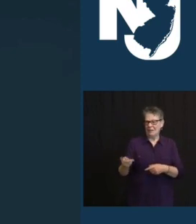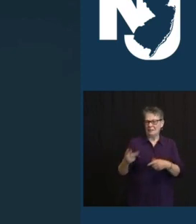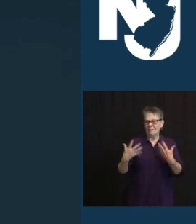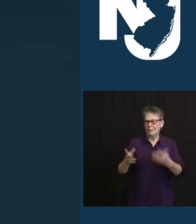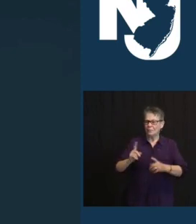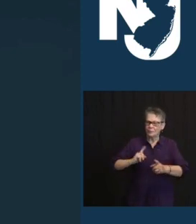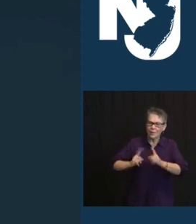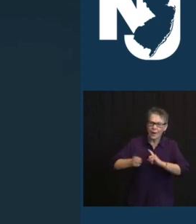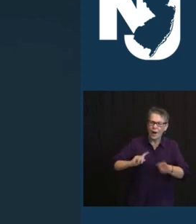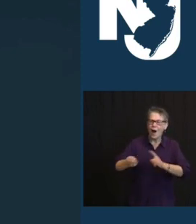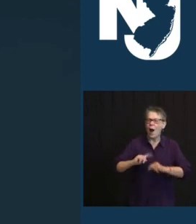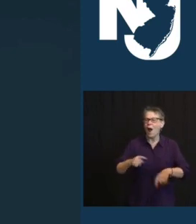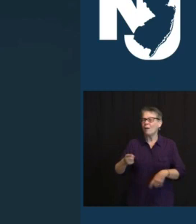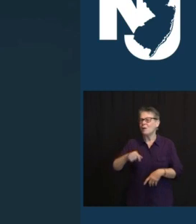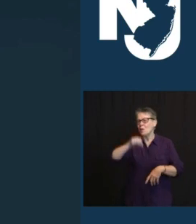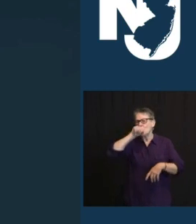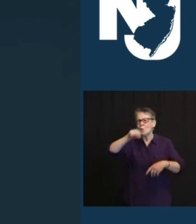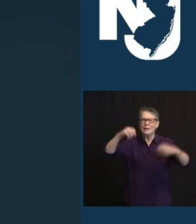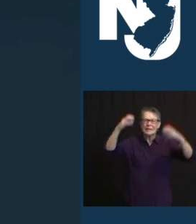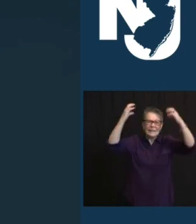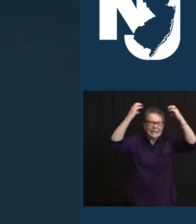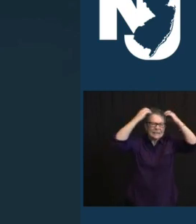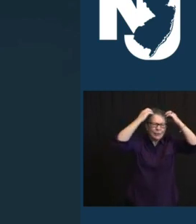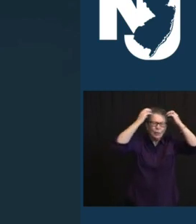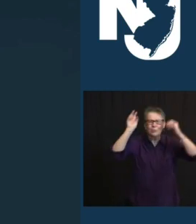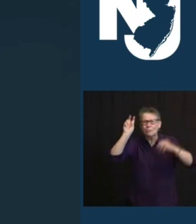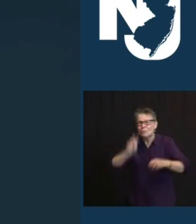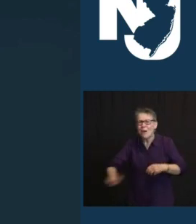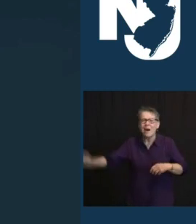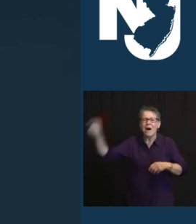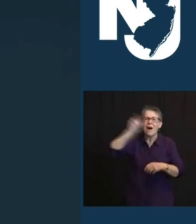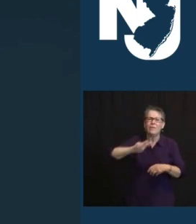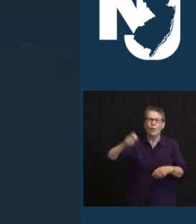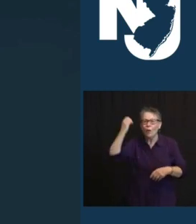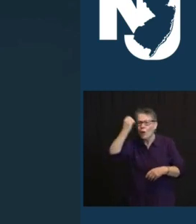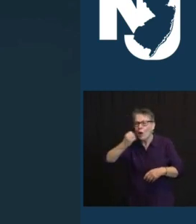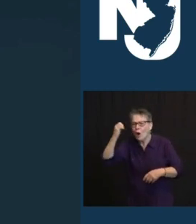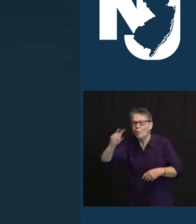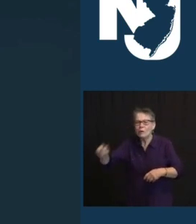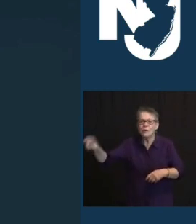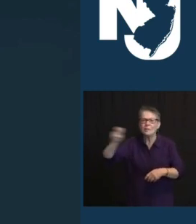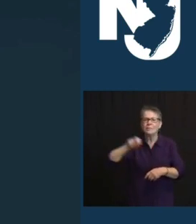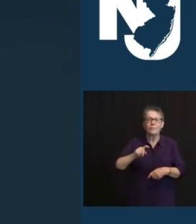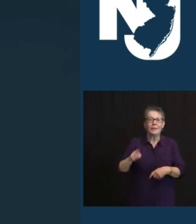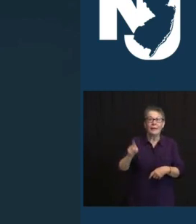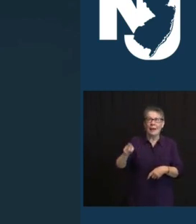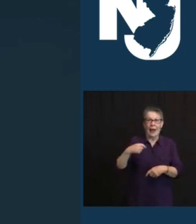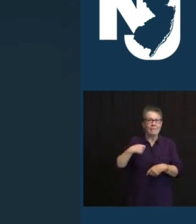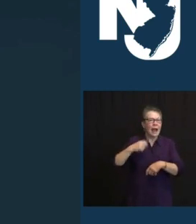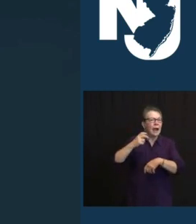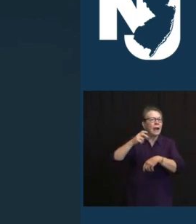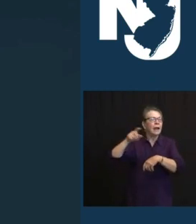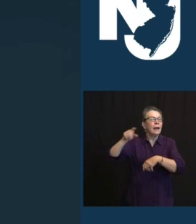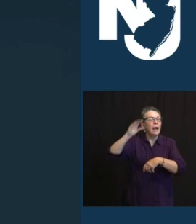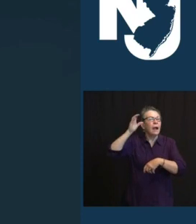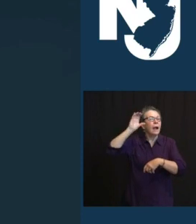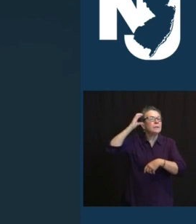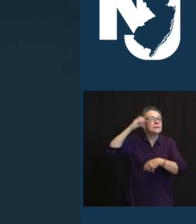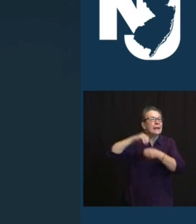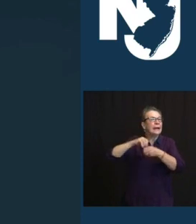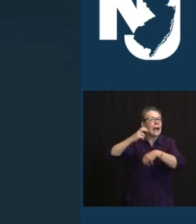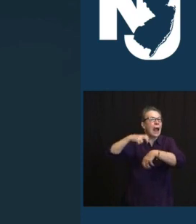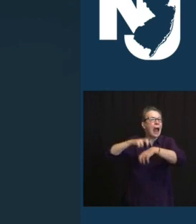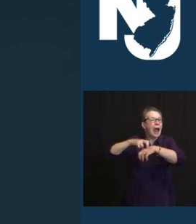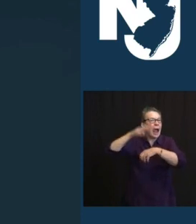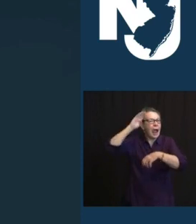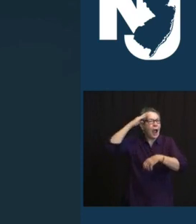YOU ALL HAVE IRISH COUSINS. AND I THINK YOU SAID YOUR LAST TRIP WITH YOUR DAD THERE WAS A COUPLE YEARS AGO AND HE SAID AT THE TIME IT COULD